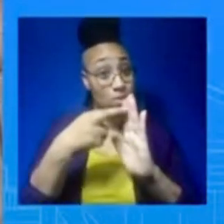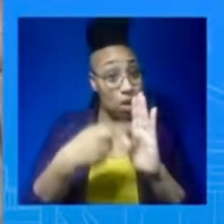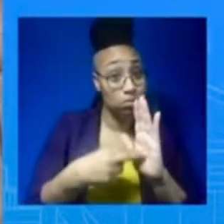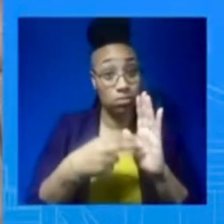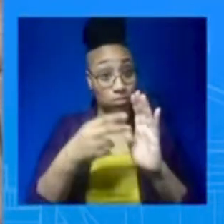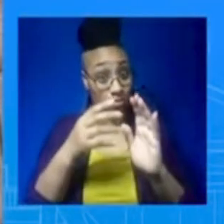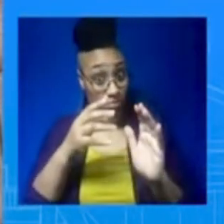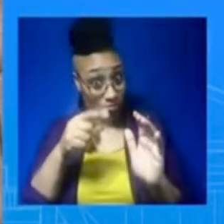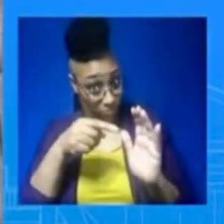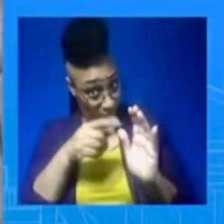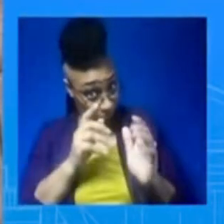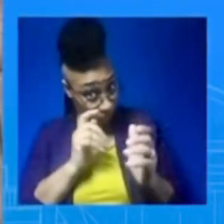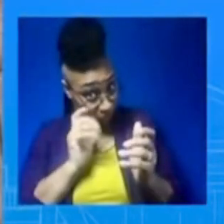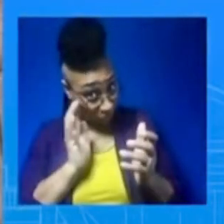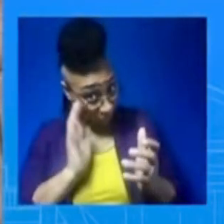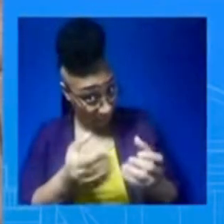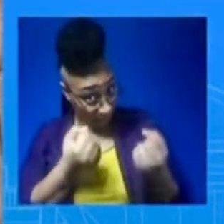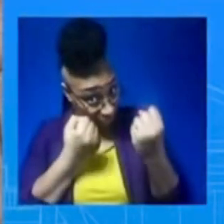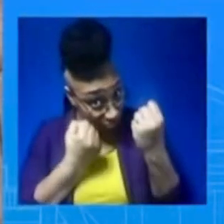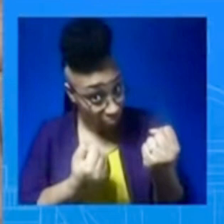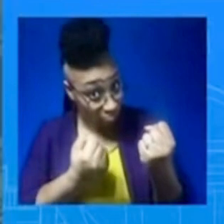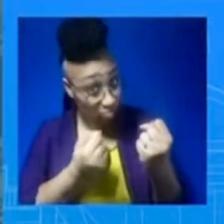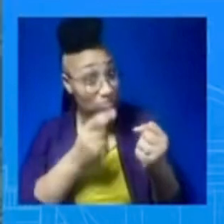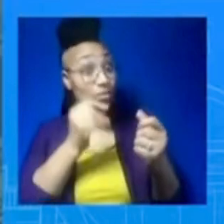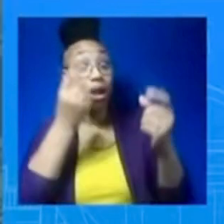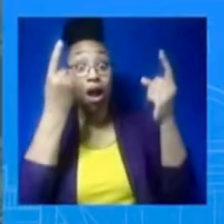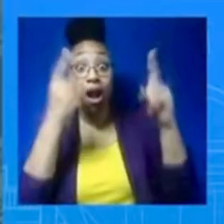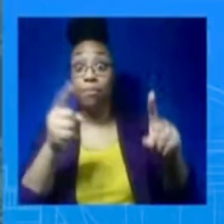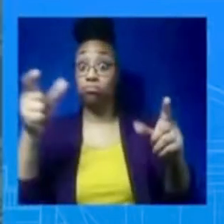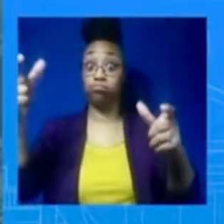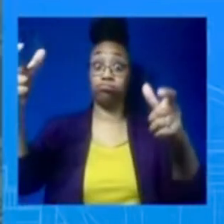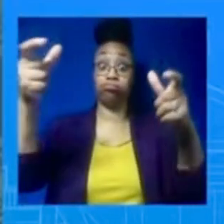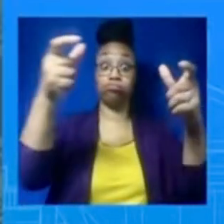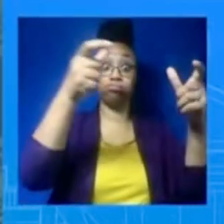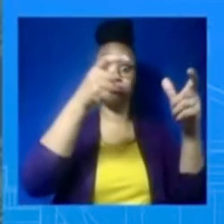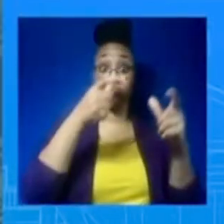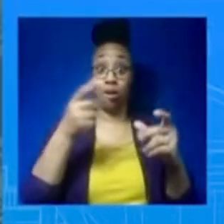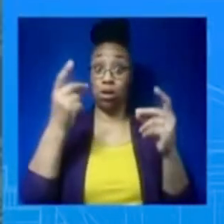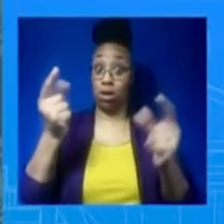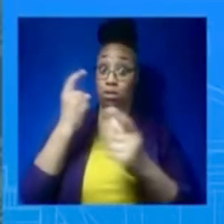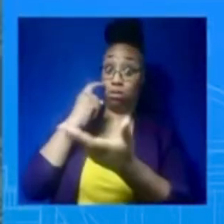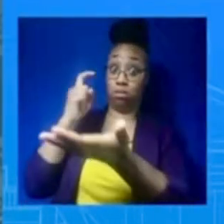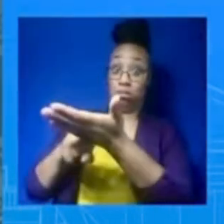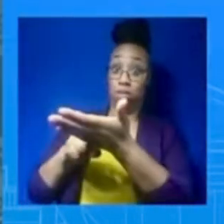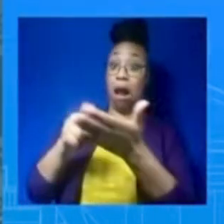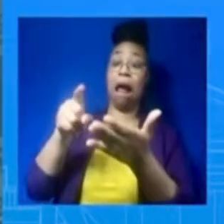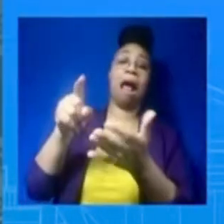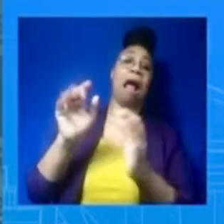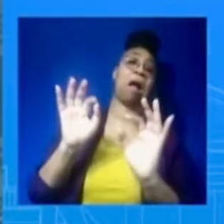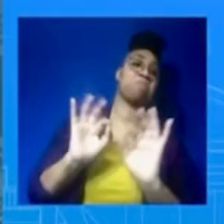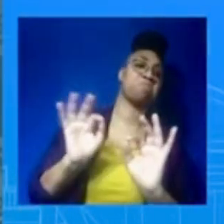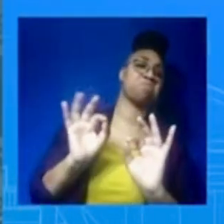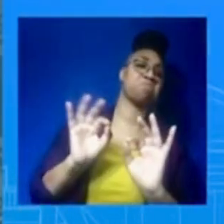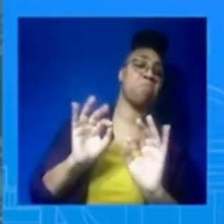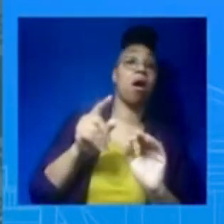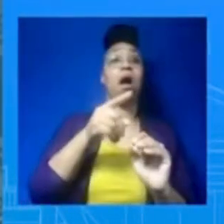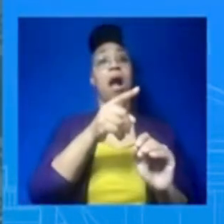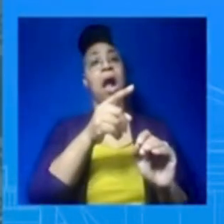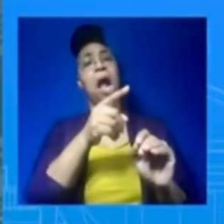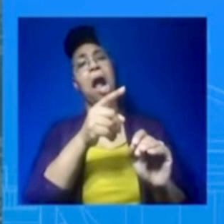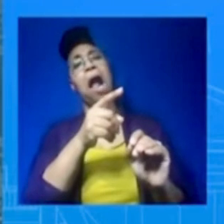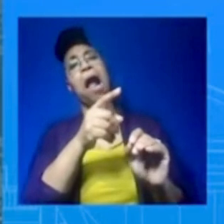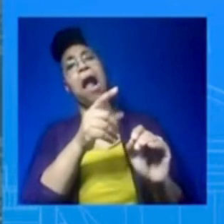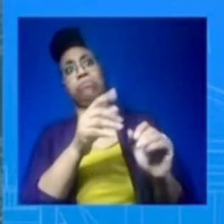in nature won't be shot down? What I can tell you is these parameters will help us sharpen